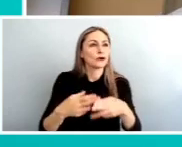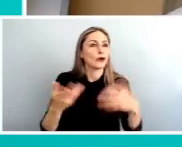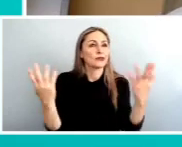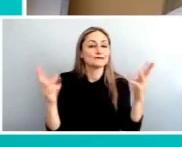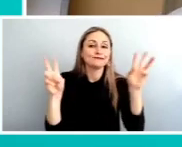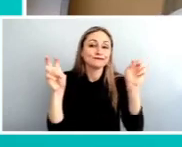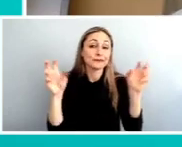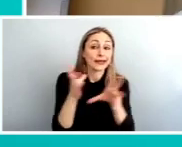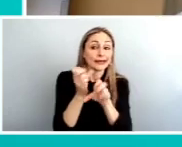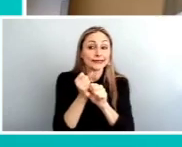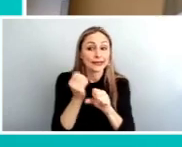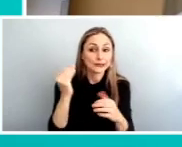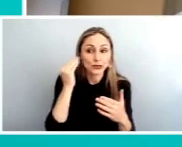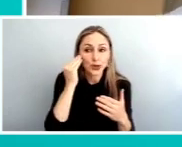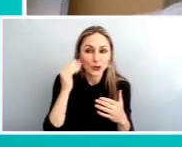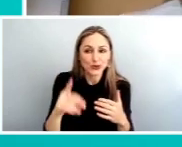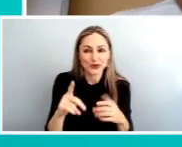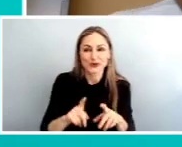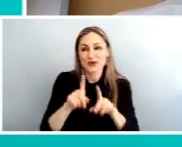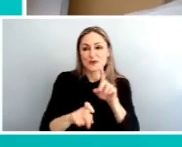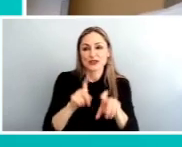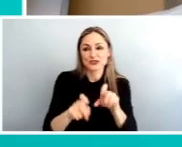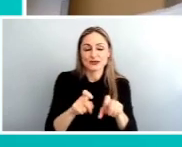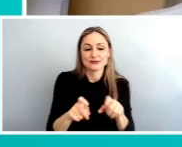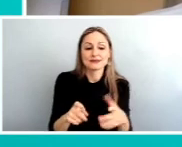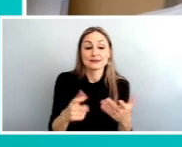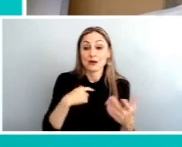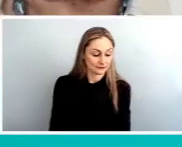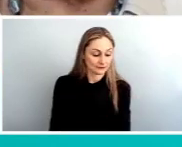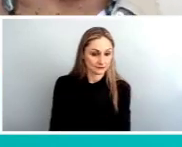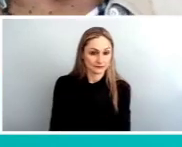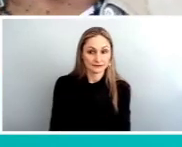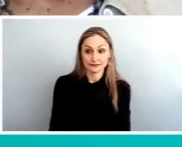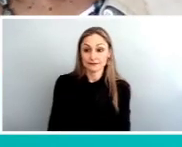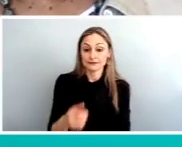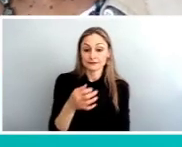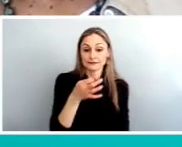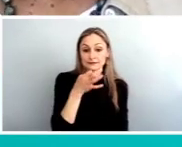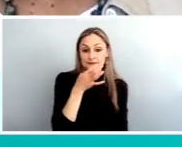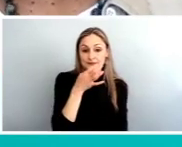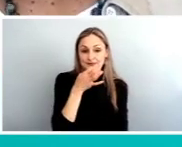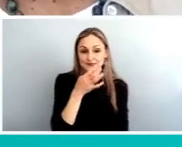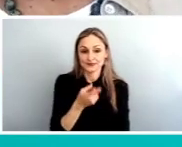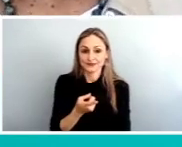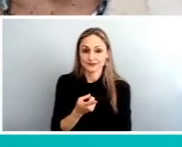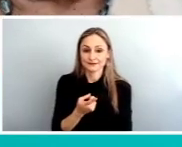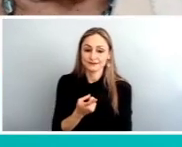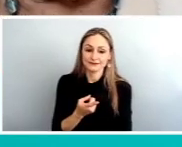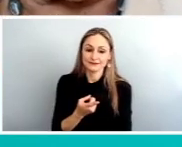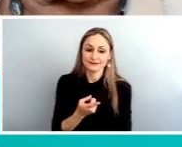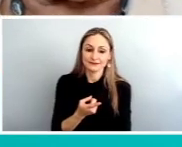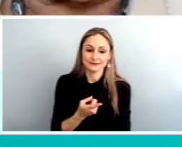you polls. So if I could have the first poll, okay, this is something that's close to my heart.